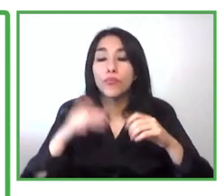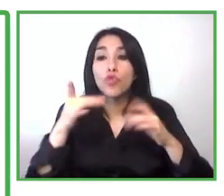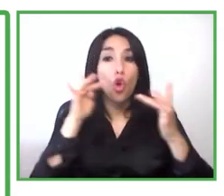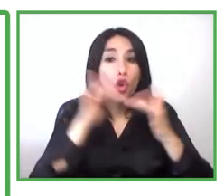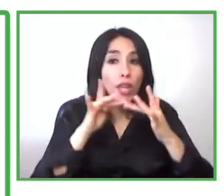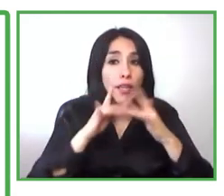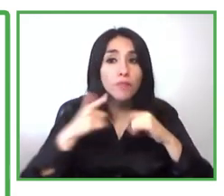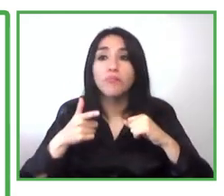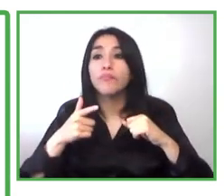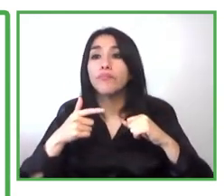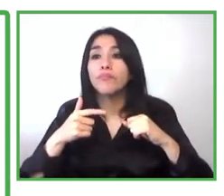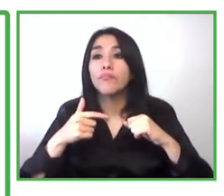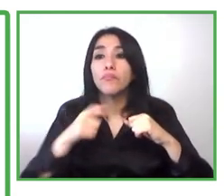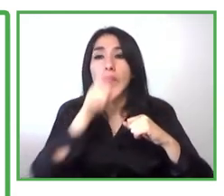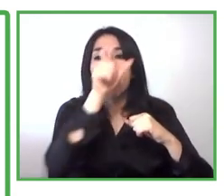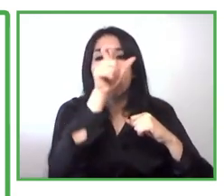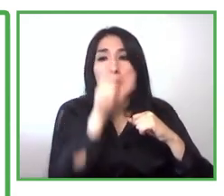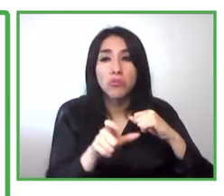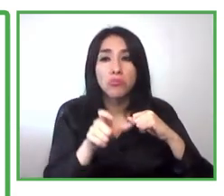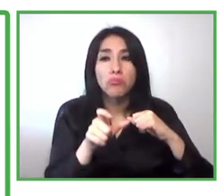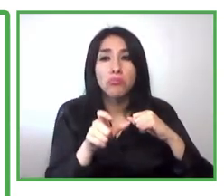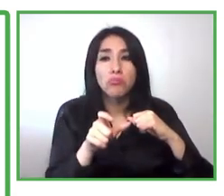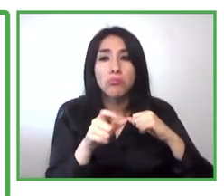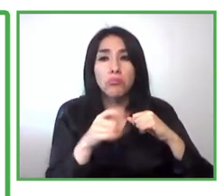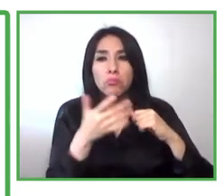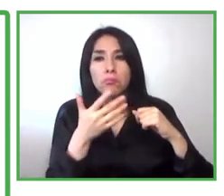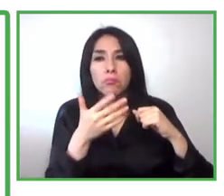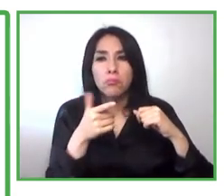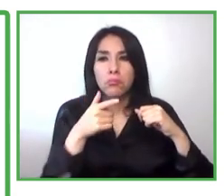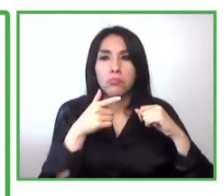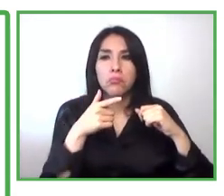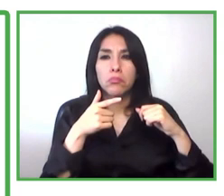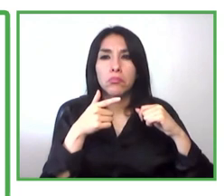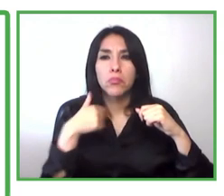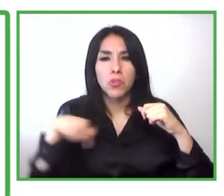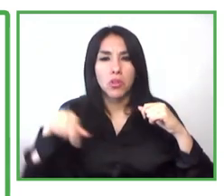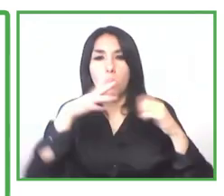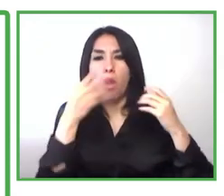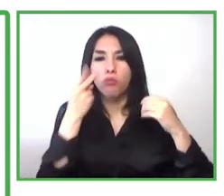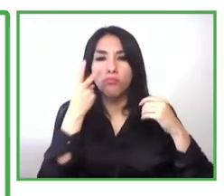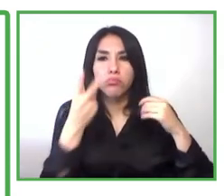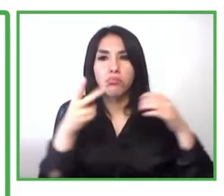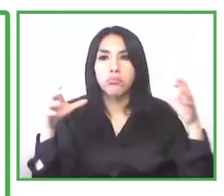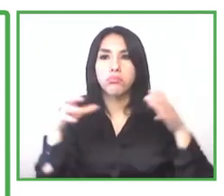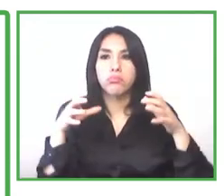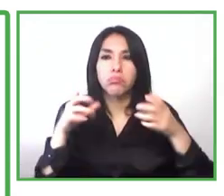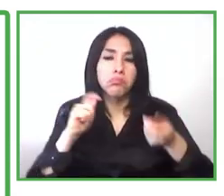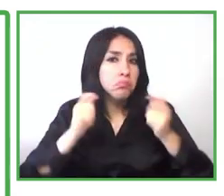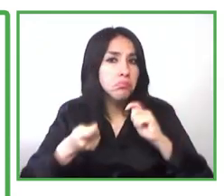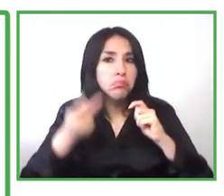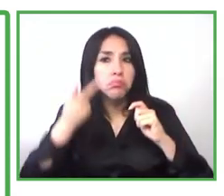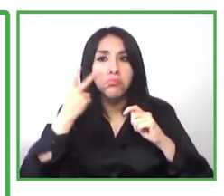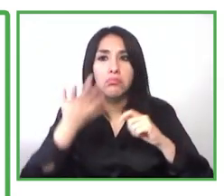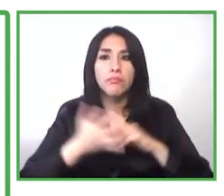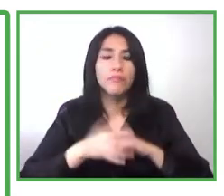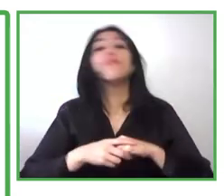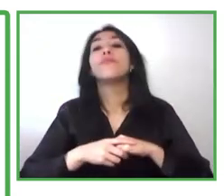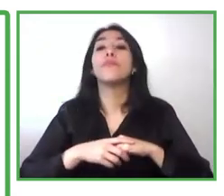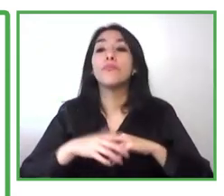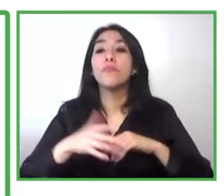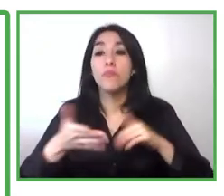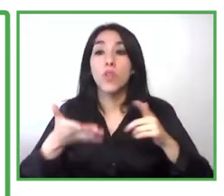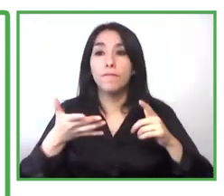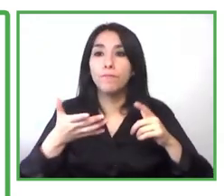that they have and how we had to educate ourselves educate the programs to them and that was so important